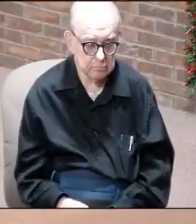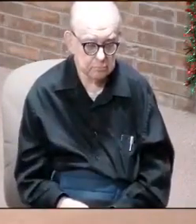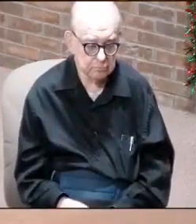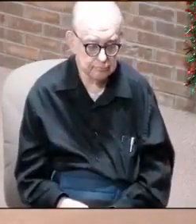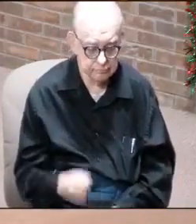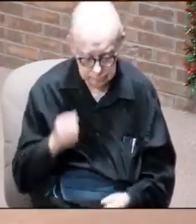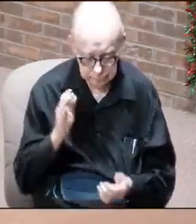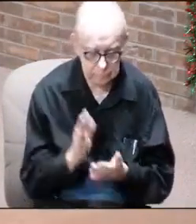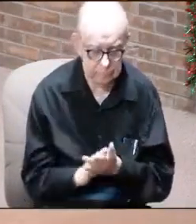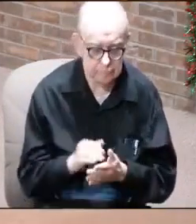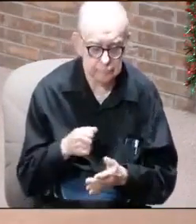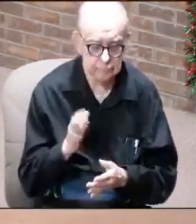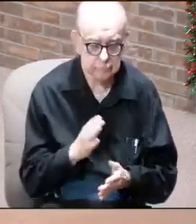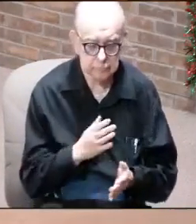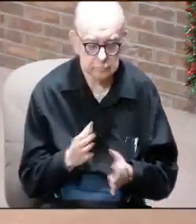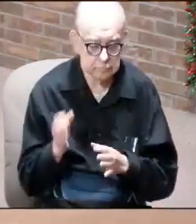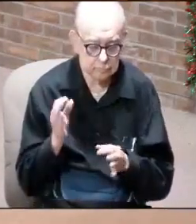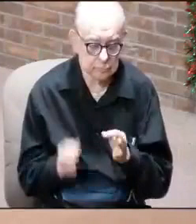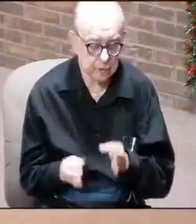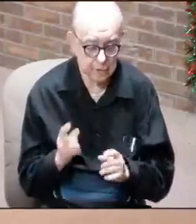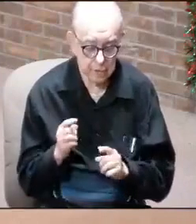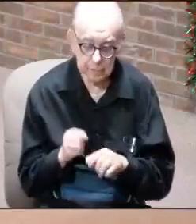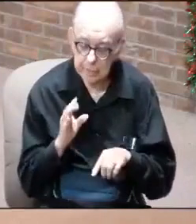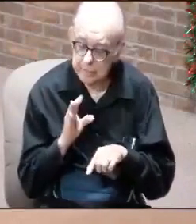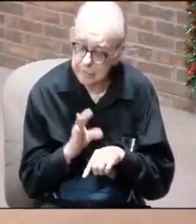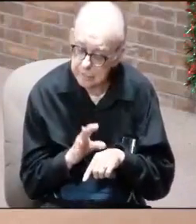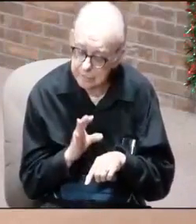And I believe that God has brought judgment to the church